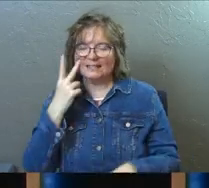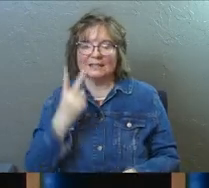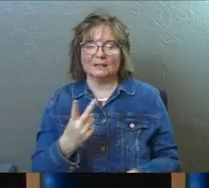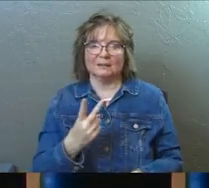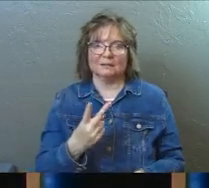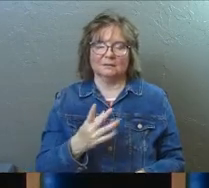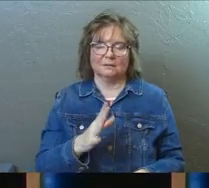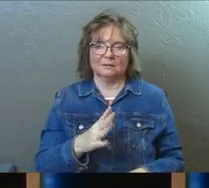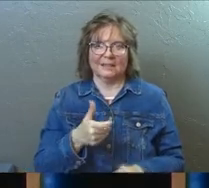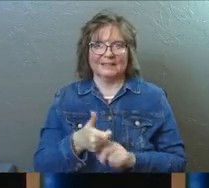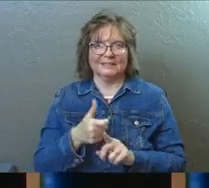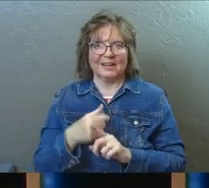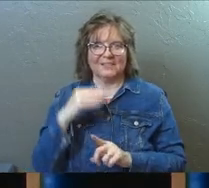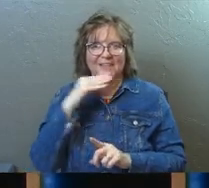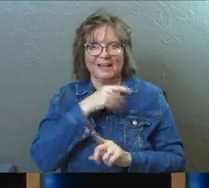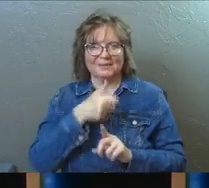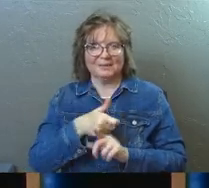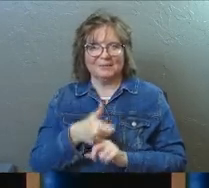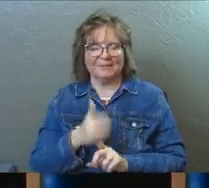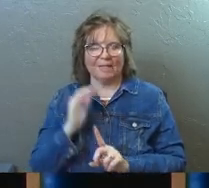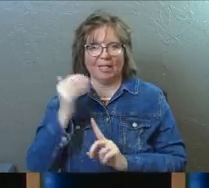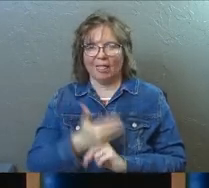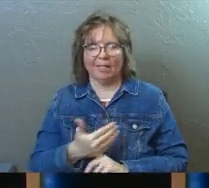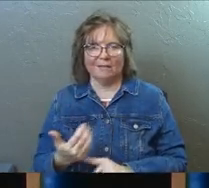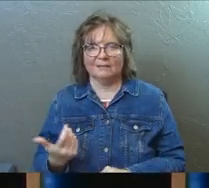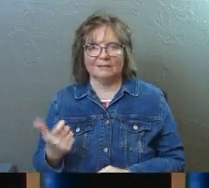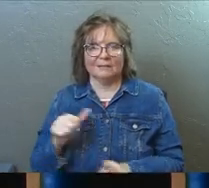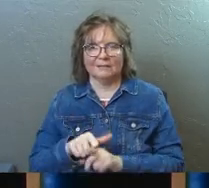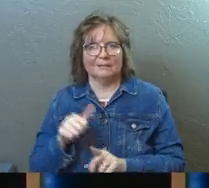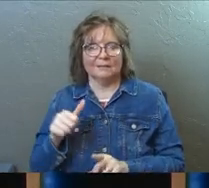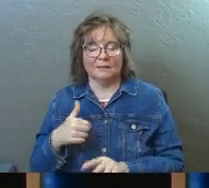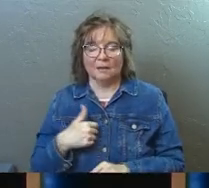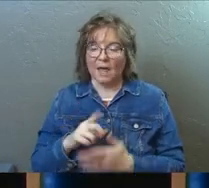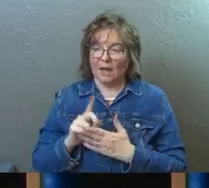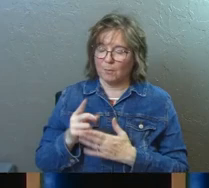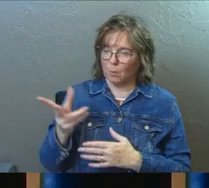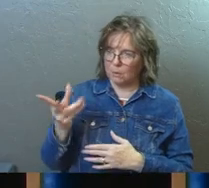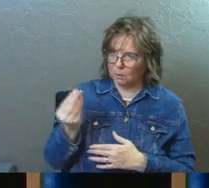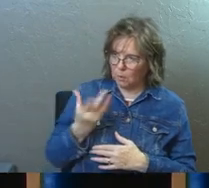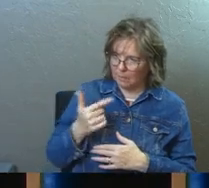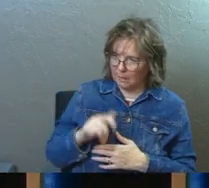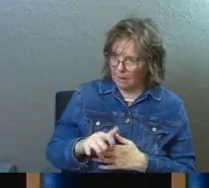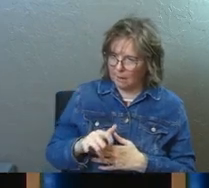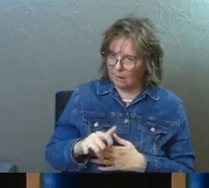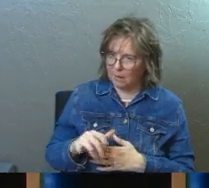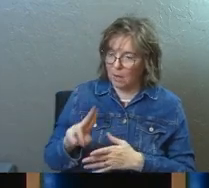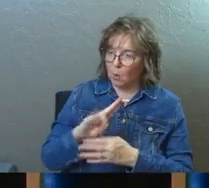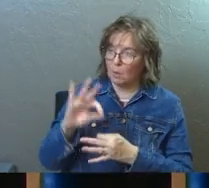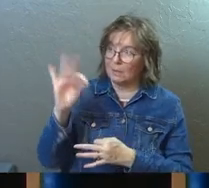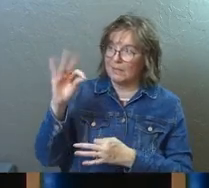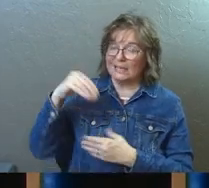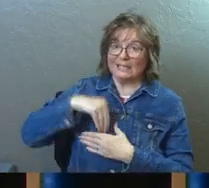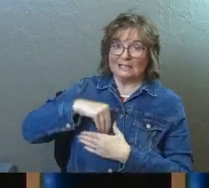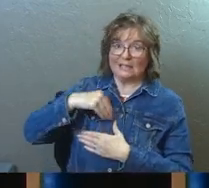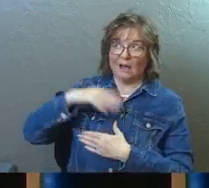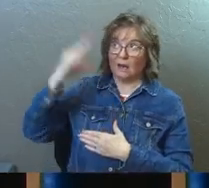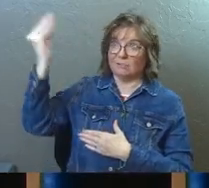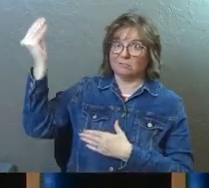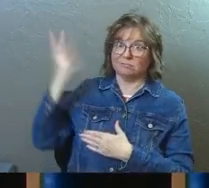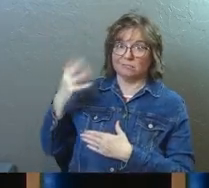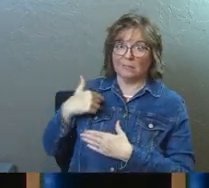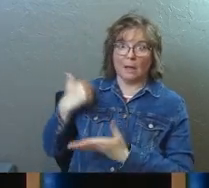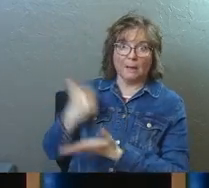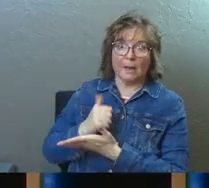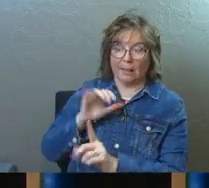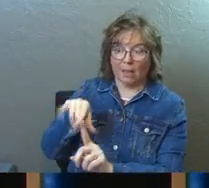And they were self-deceived. And I had this moment where she said that and the Holy Spirit inside of my heart